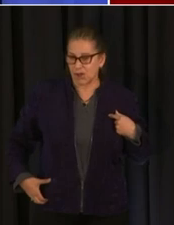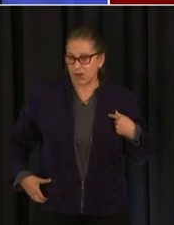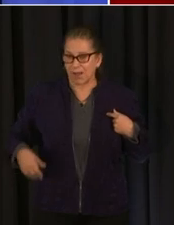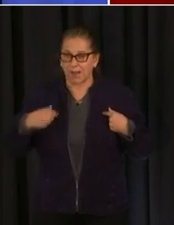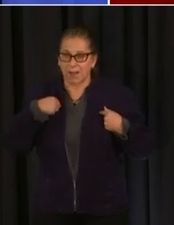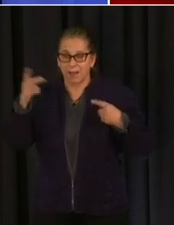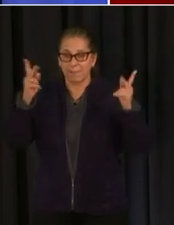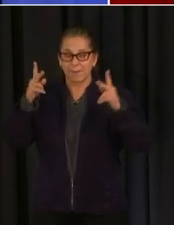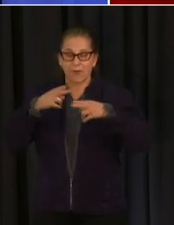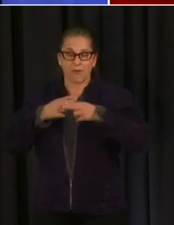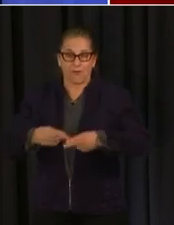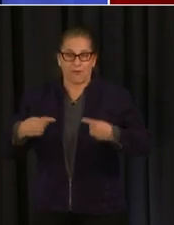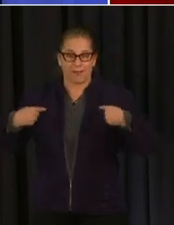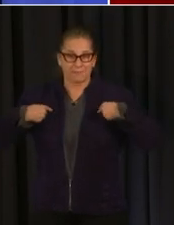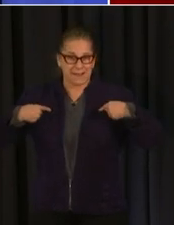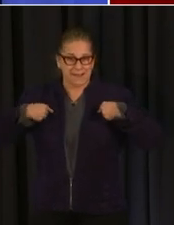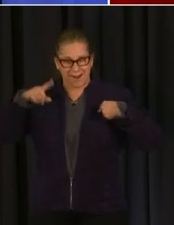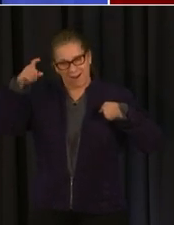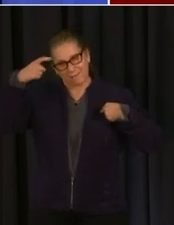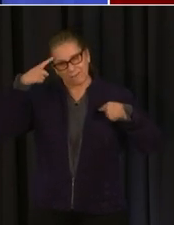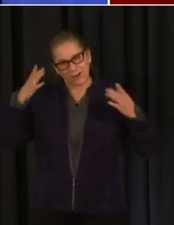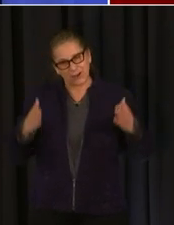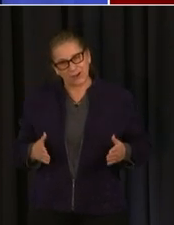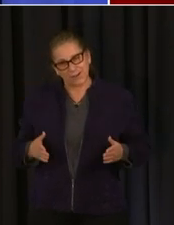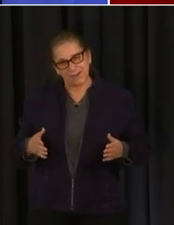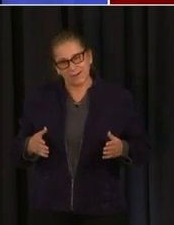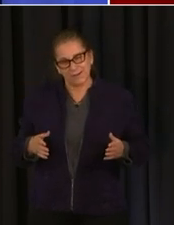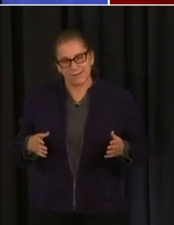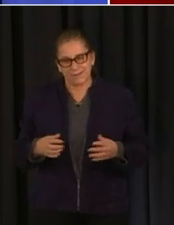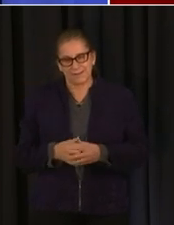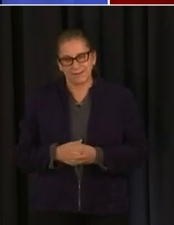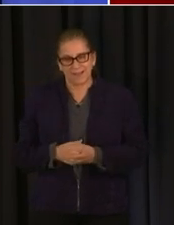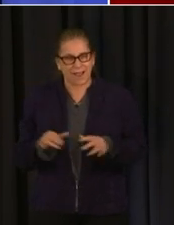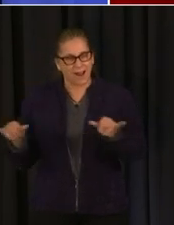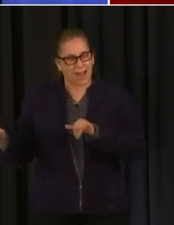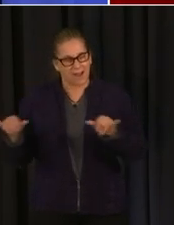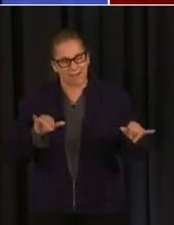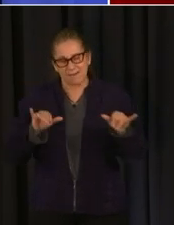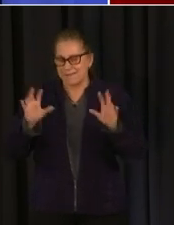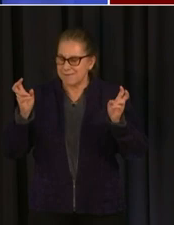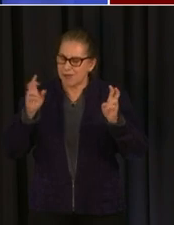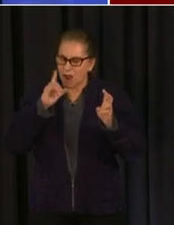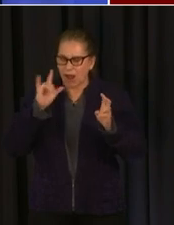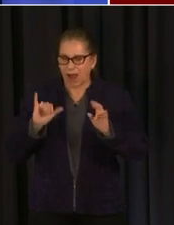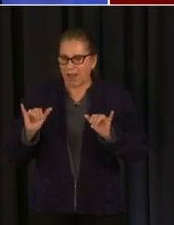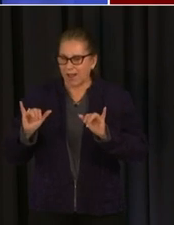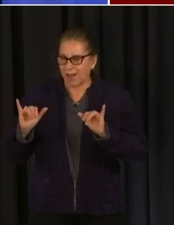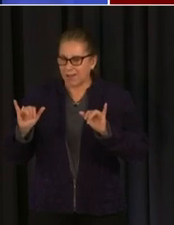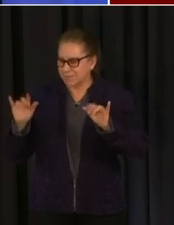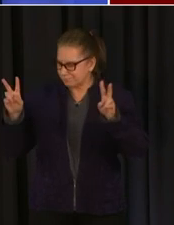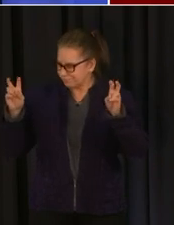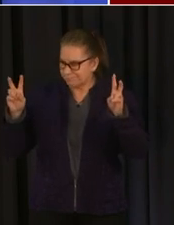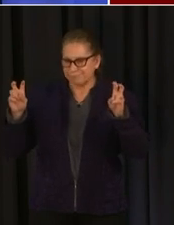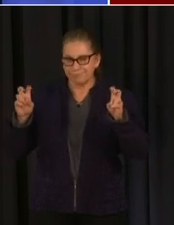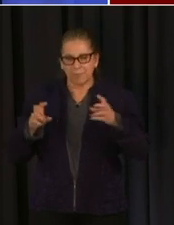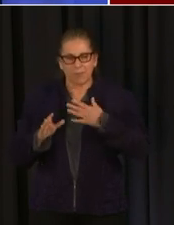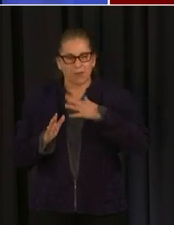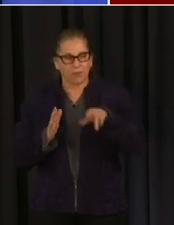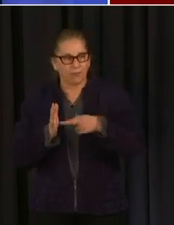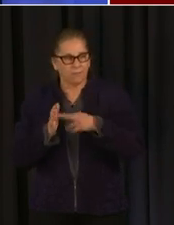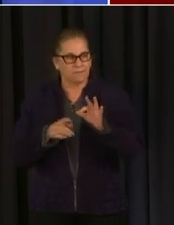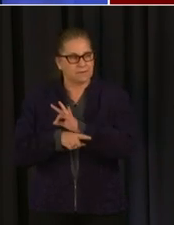job that we have to do um there are not many mayors who are having um the the great experience